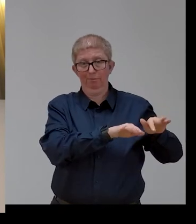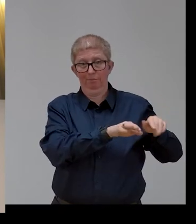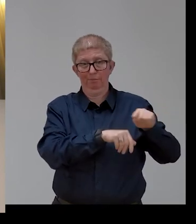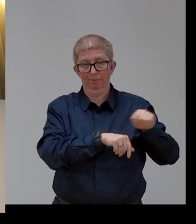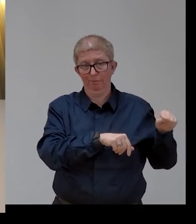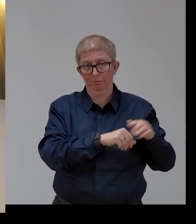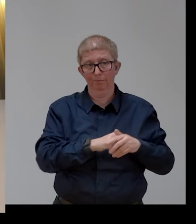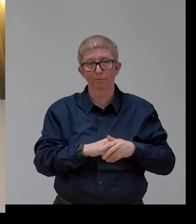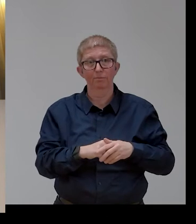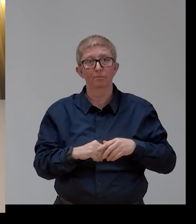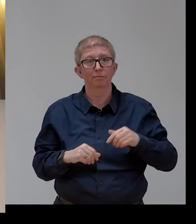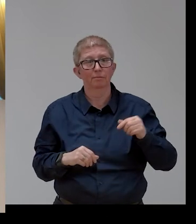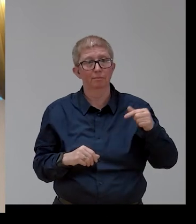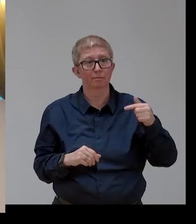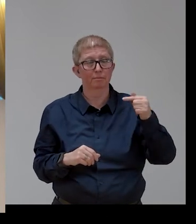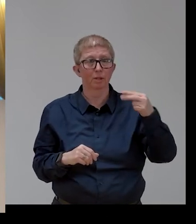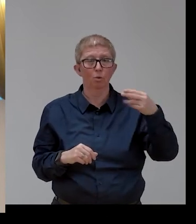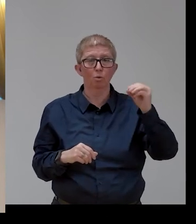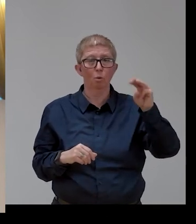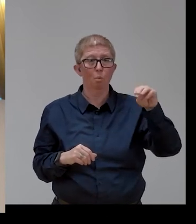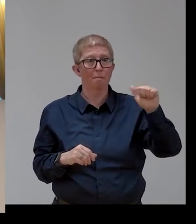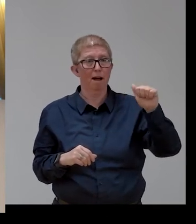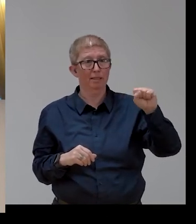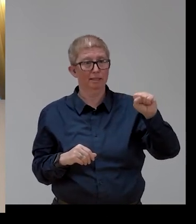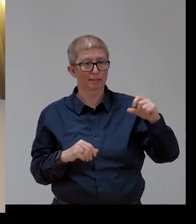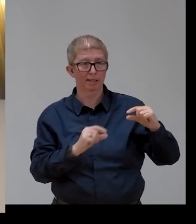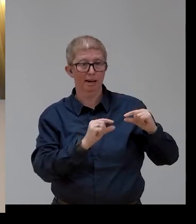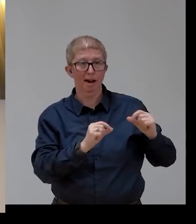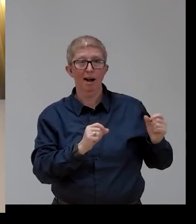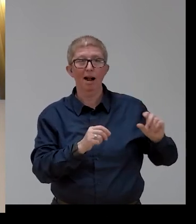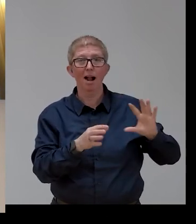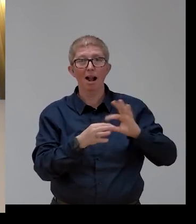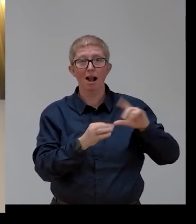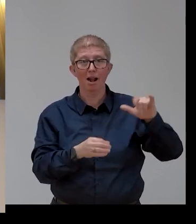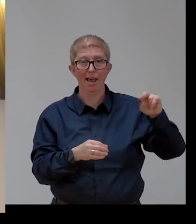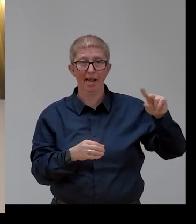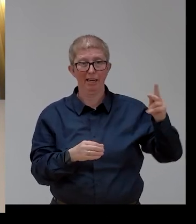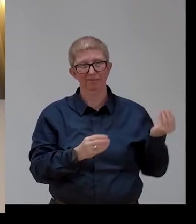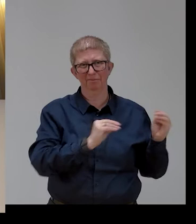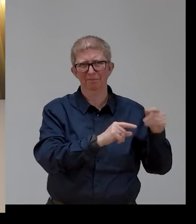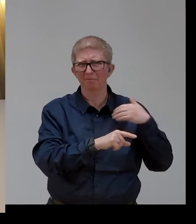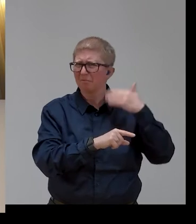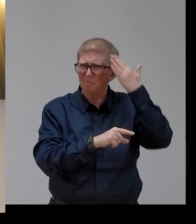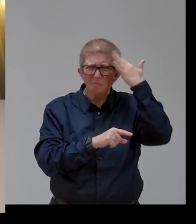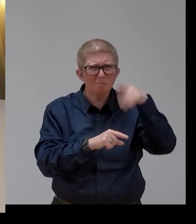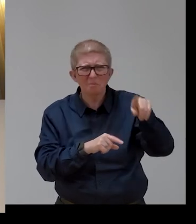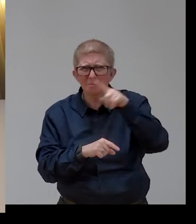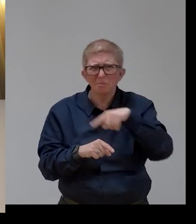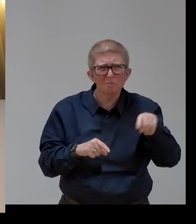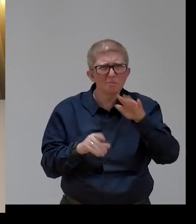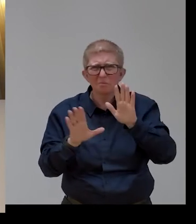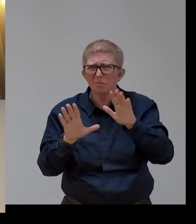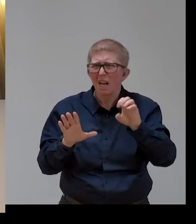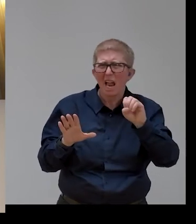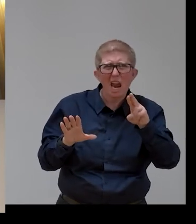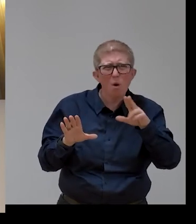put a link to the, for those that are less familiar with the European pillar on social rights, there is a link there where you can